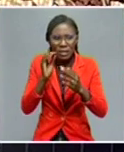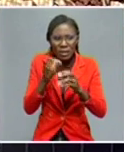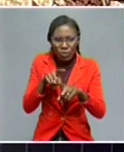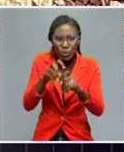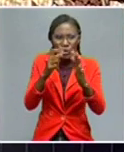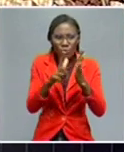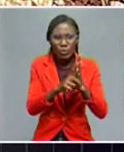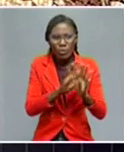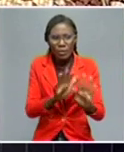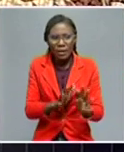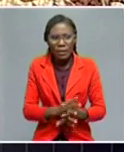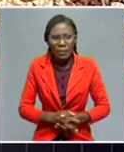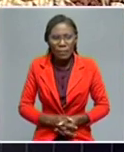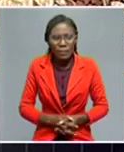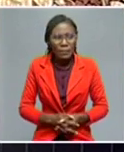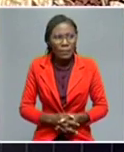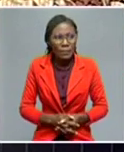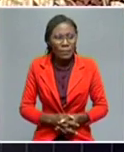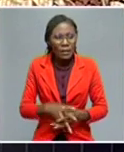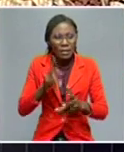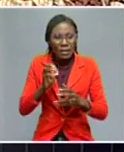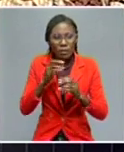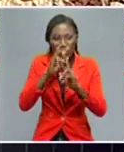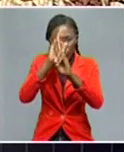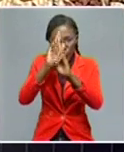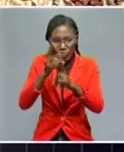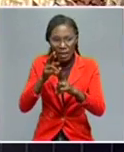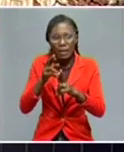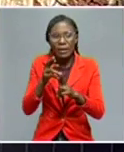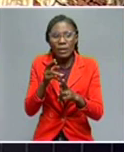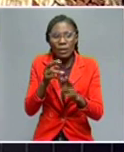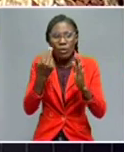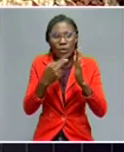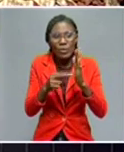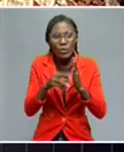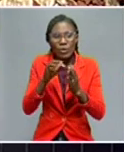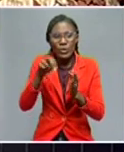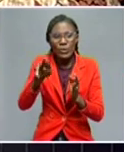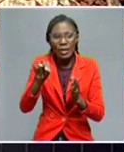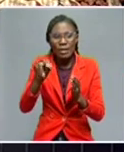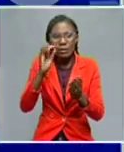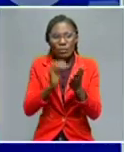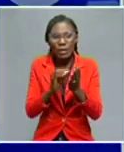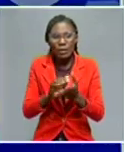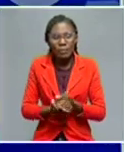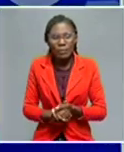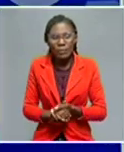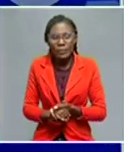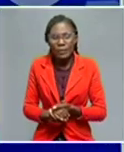and observance of the United Nations Charter. All right, then. Thank you so much, ambassador. That's a veteran